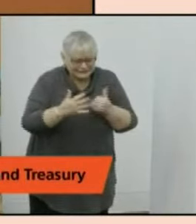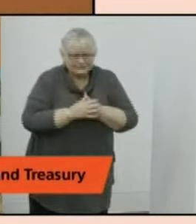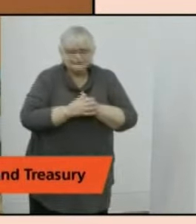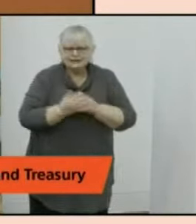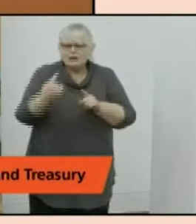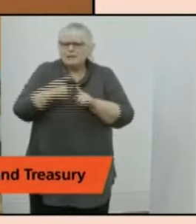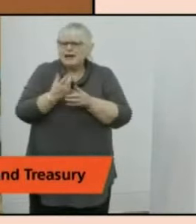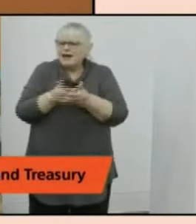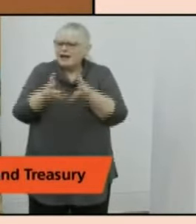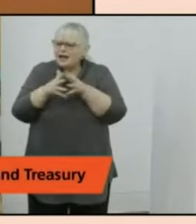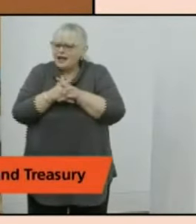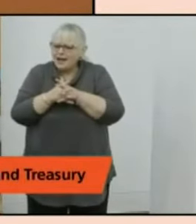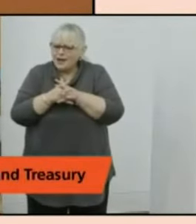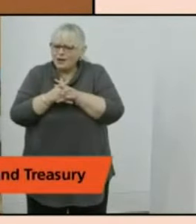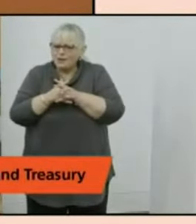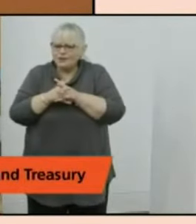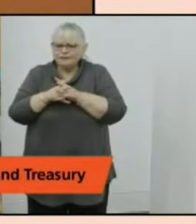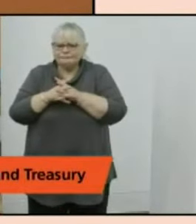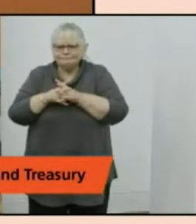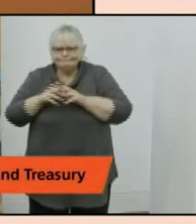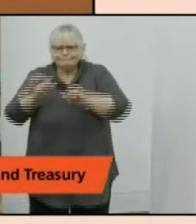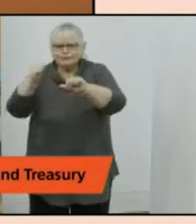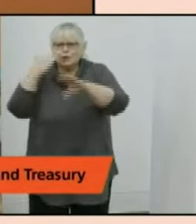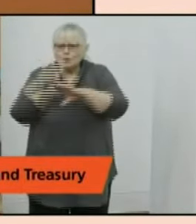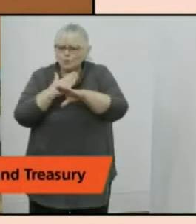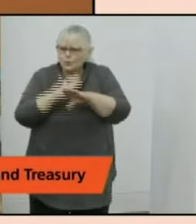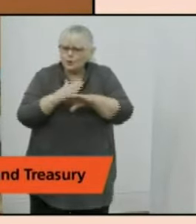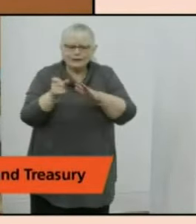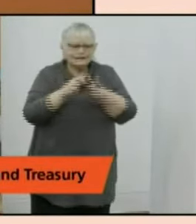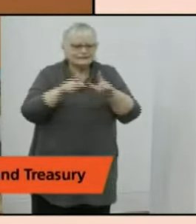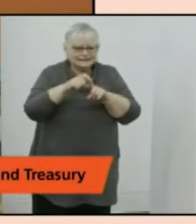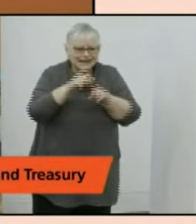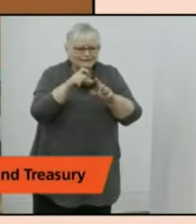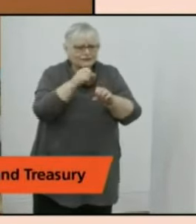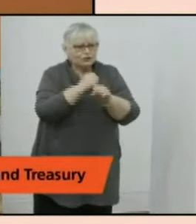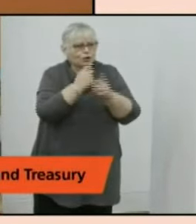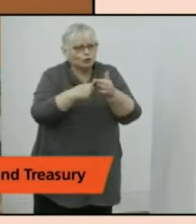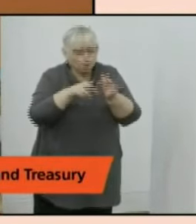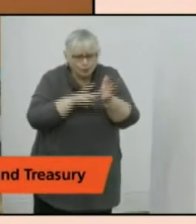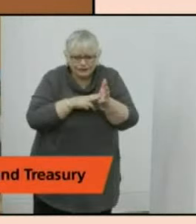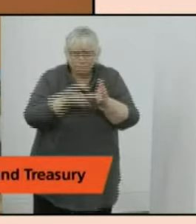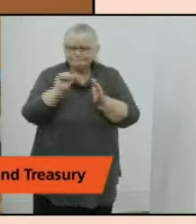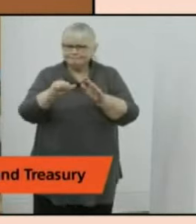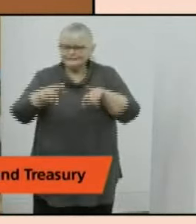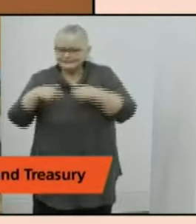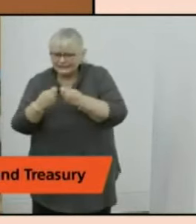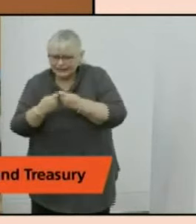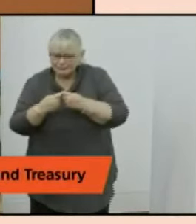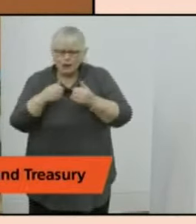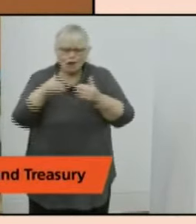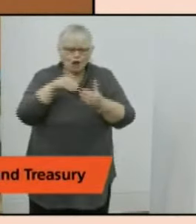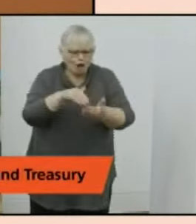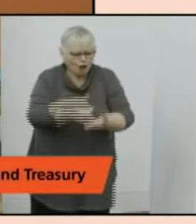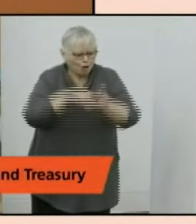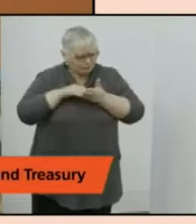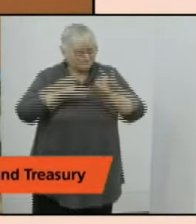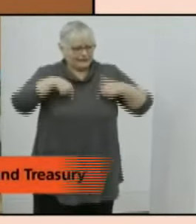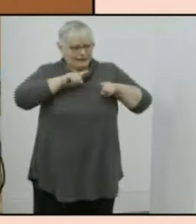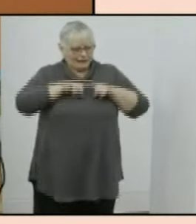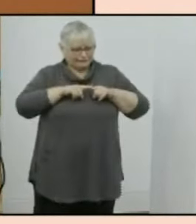way in which the work of david gruen and your team helps to inform policy in australia